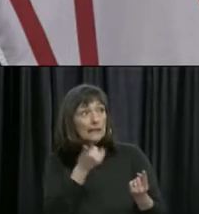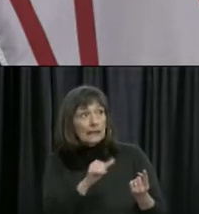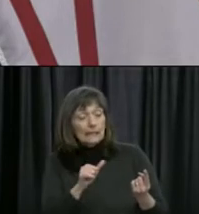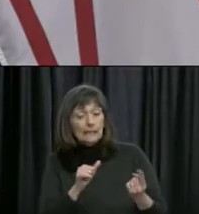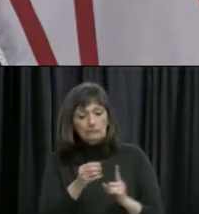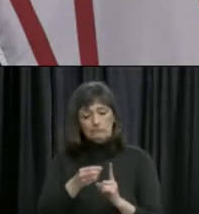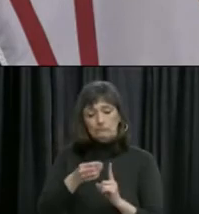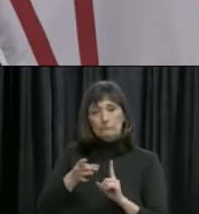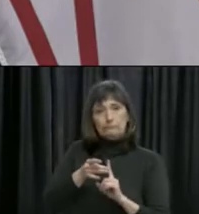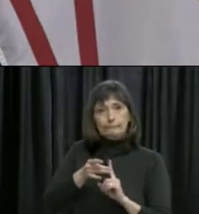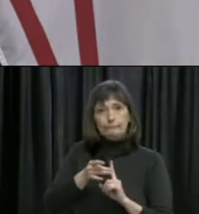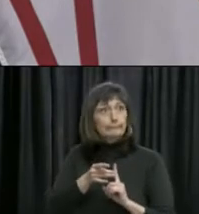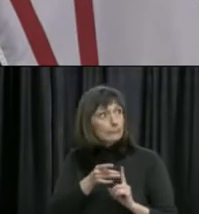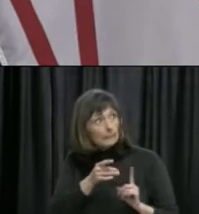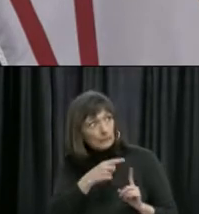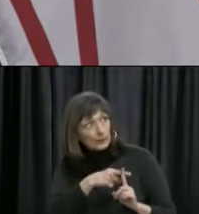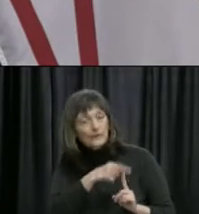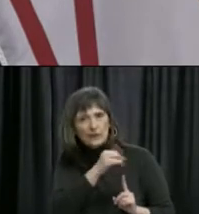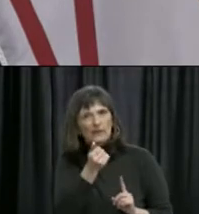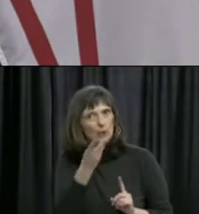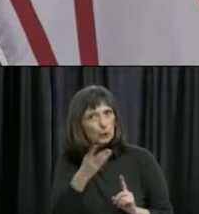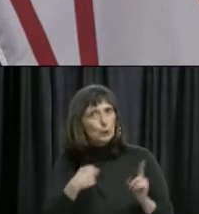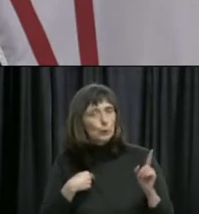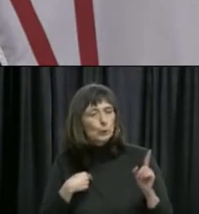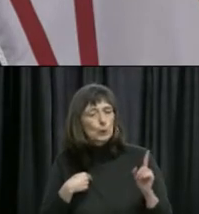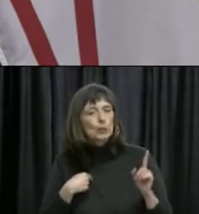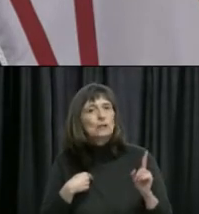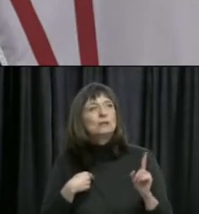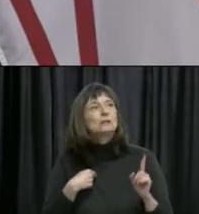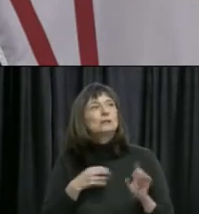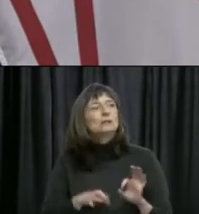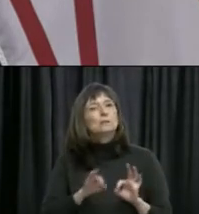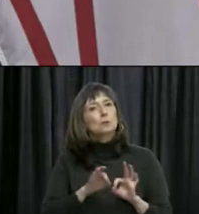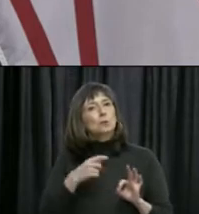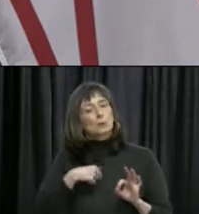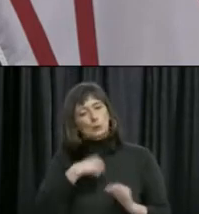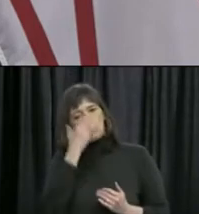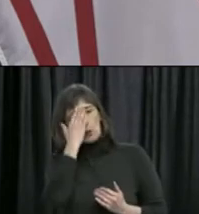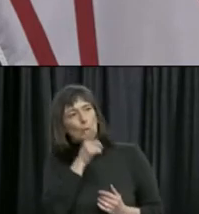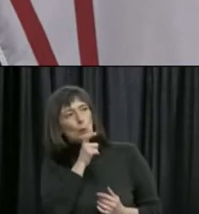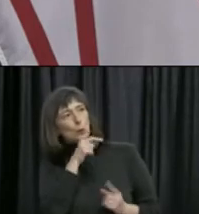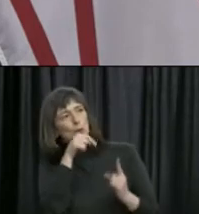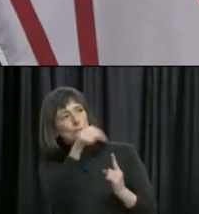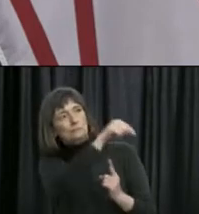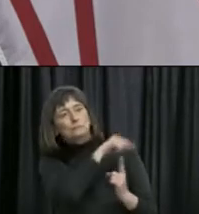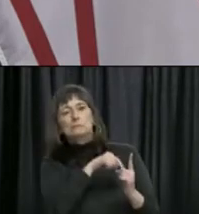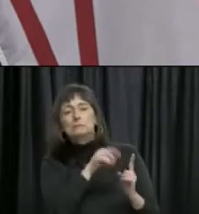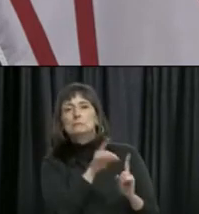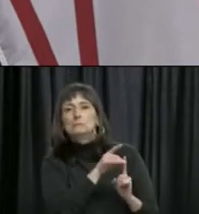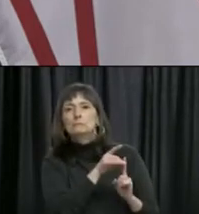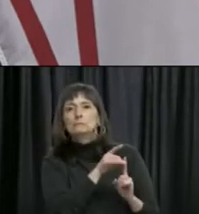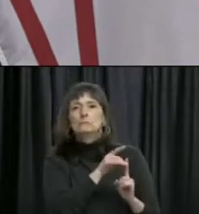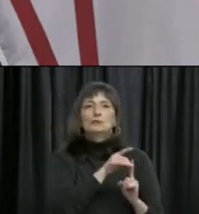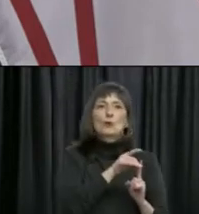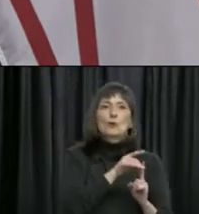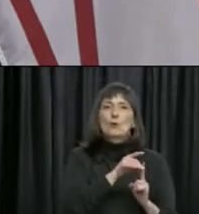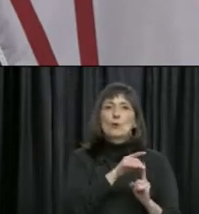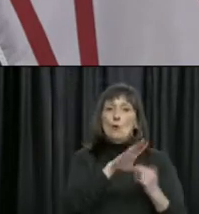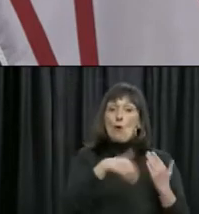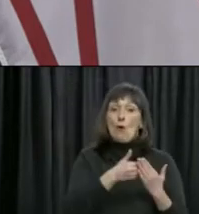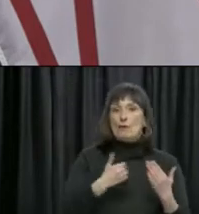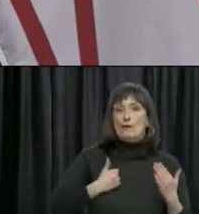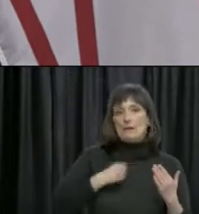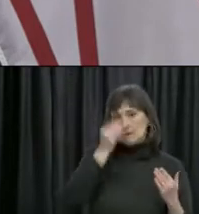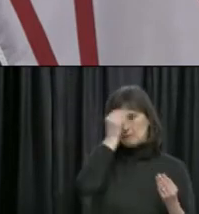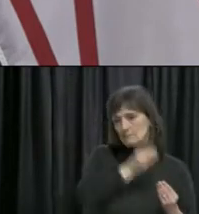connections that, you know, we, that's an important thing for us to know in public health all across the country. If we're